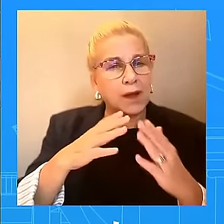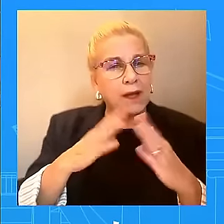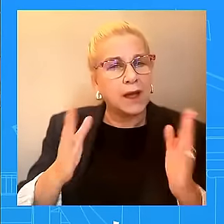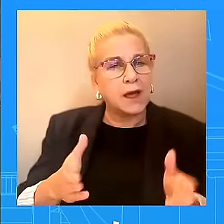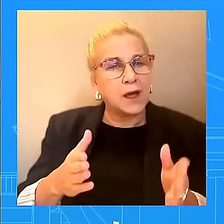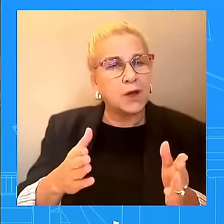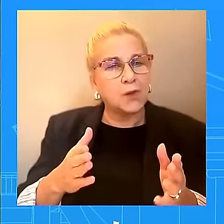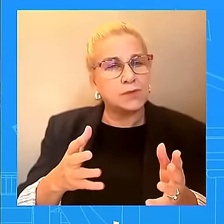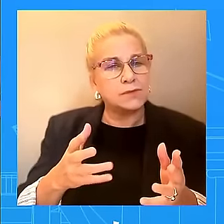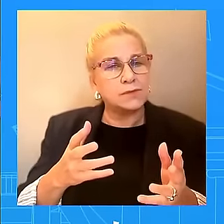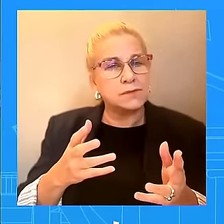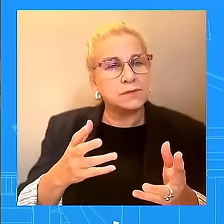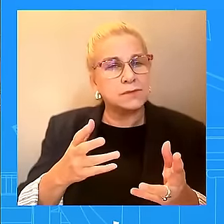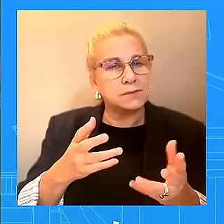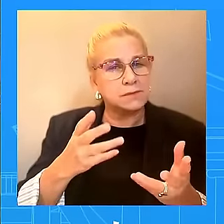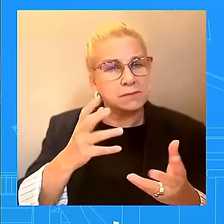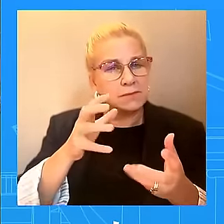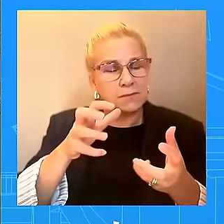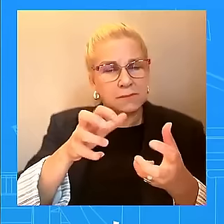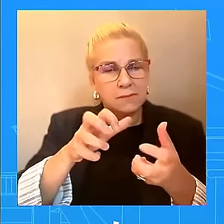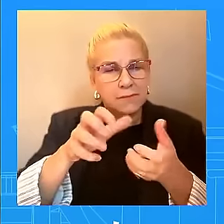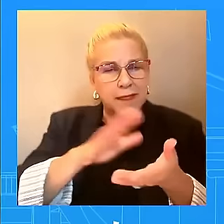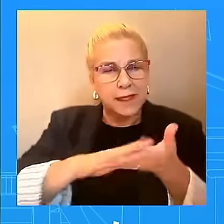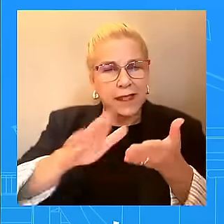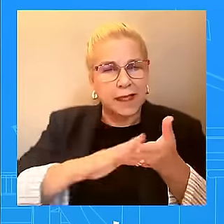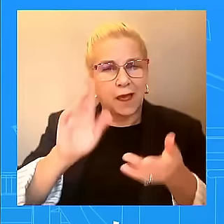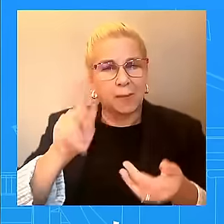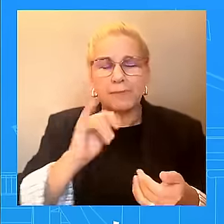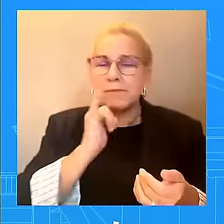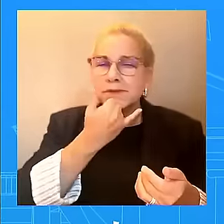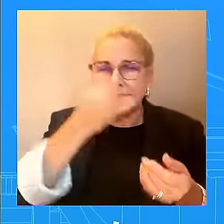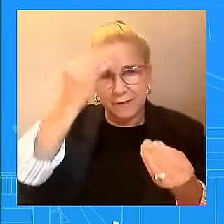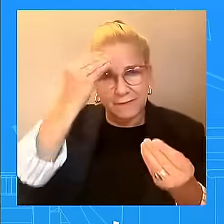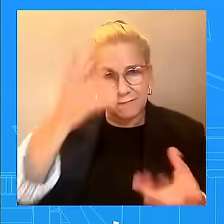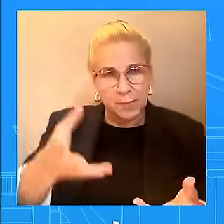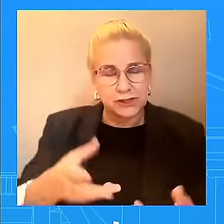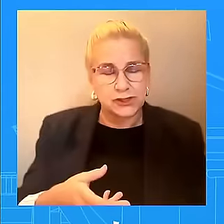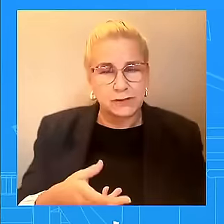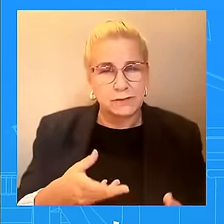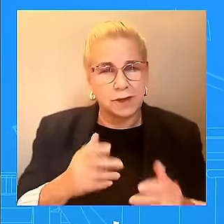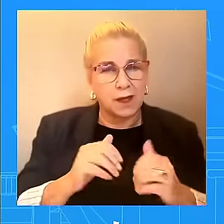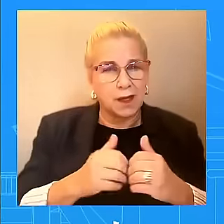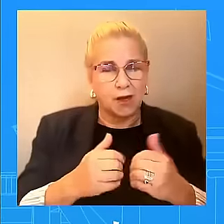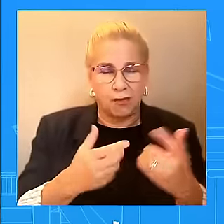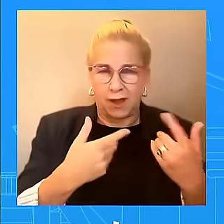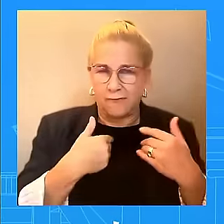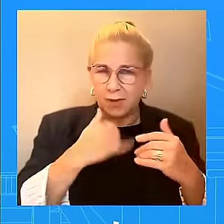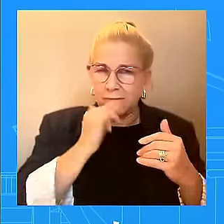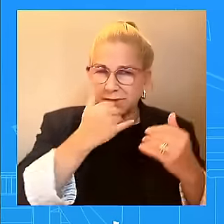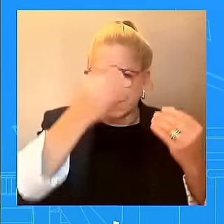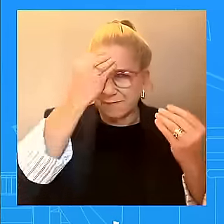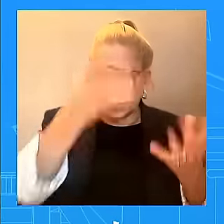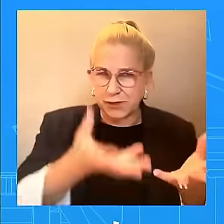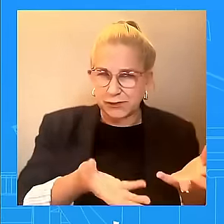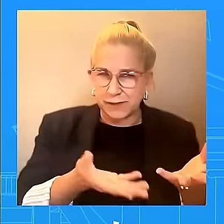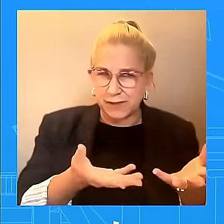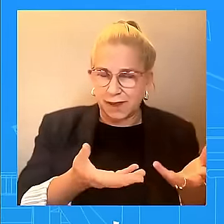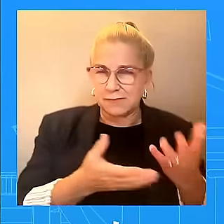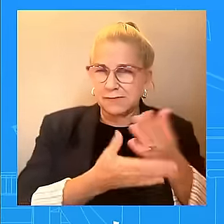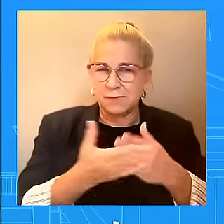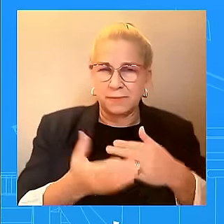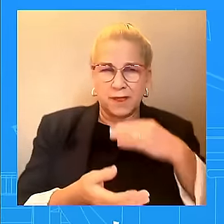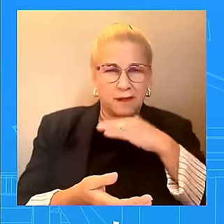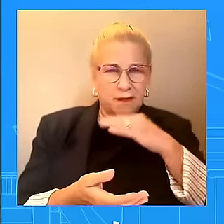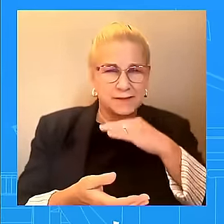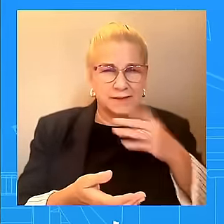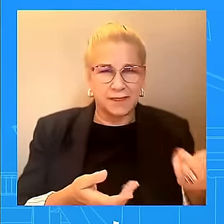about the impact it's already having on the ground? It's a great question. Combating misinformation and disinformation is always, always critically important.